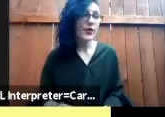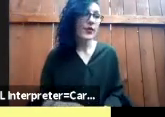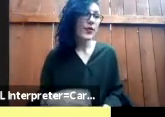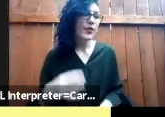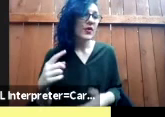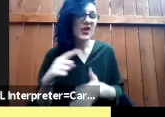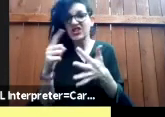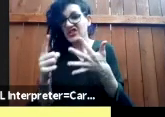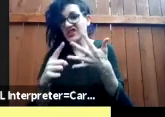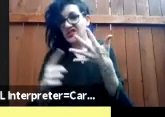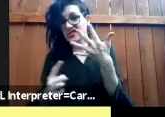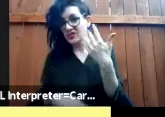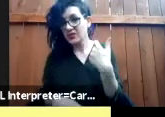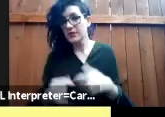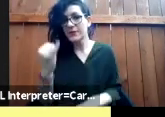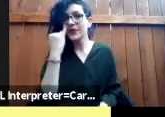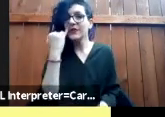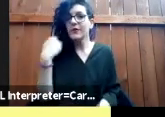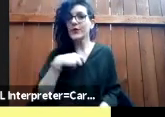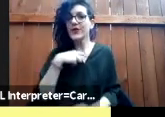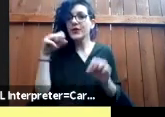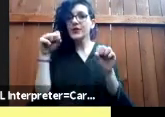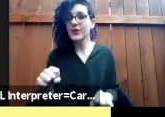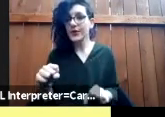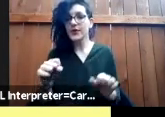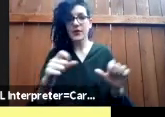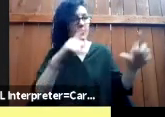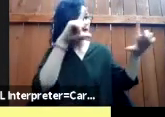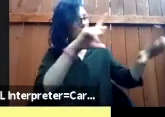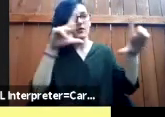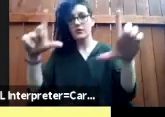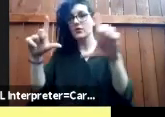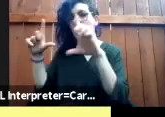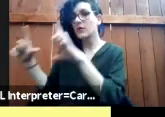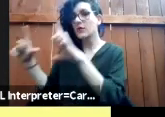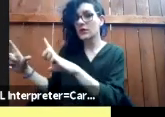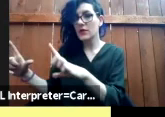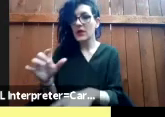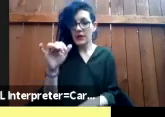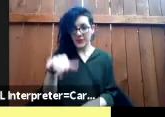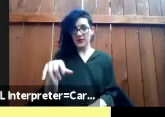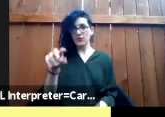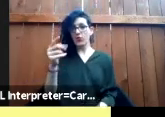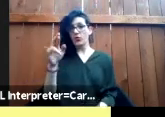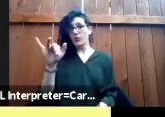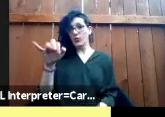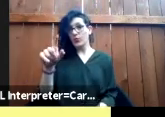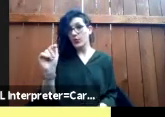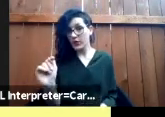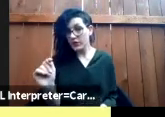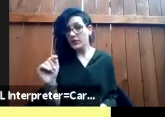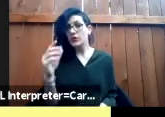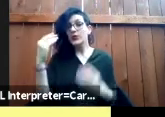the thrift store and like made it a part of the layout of the thrift store and so the theme of this show was specific to